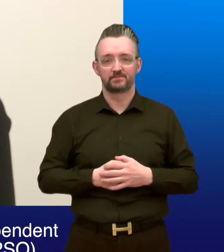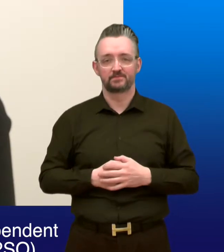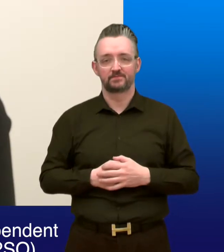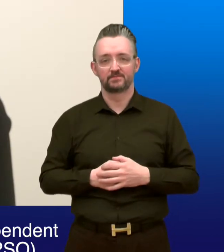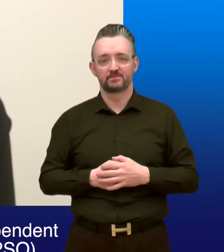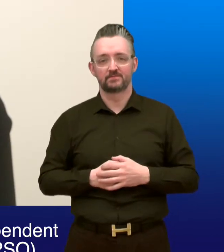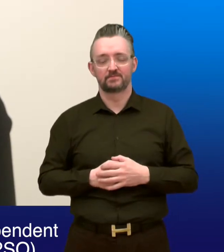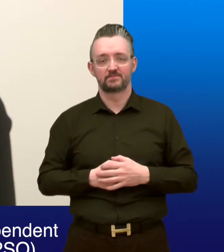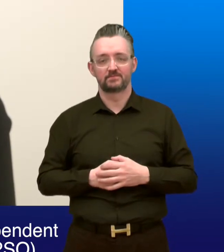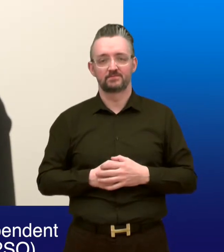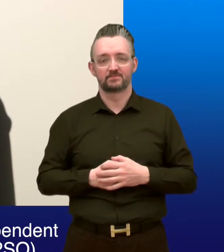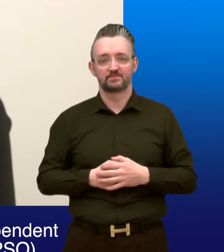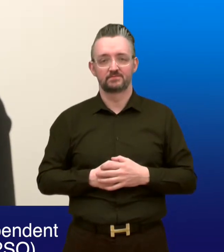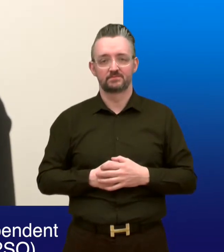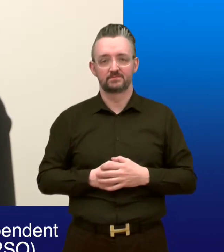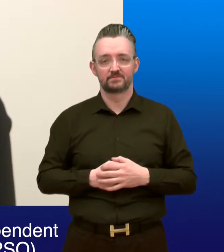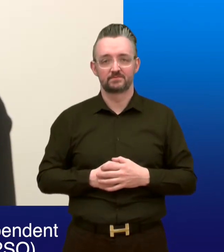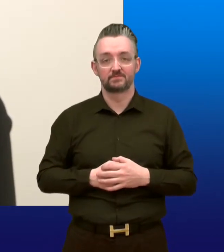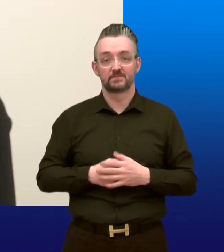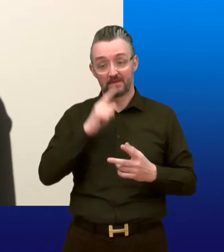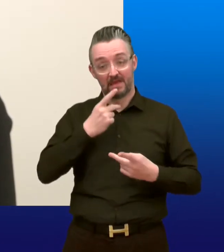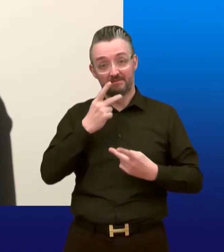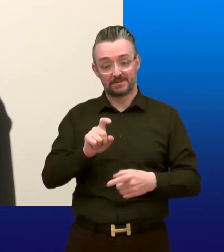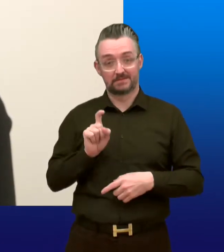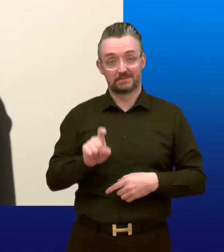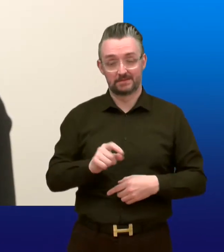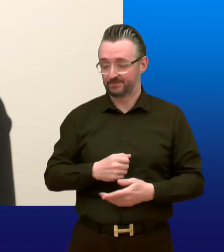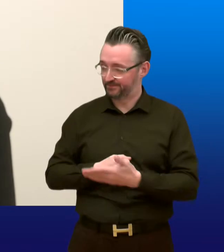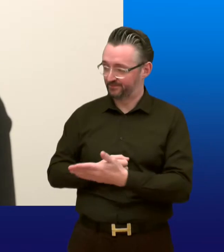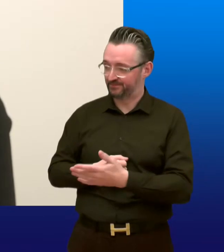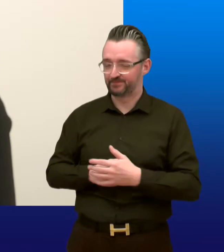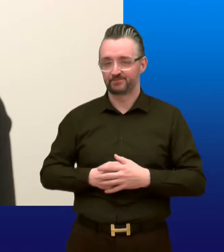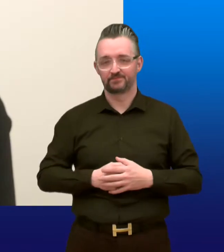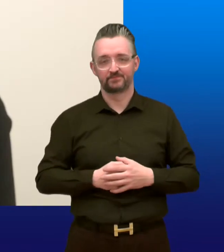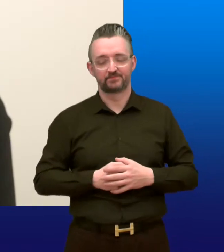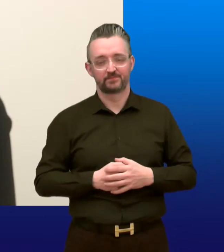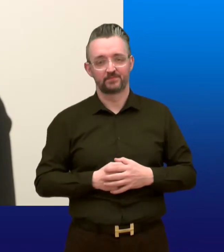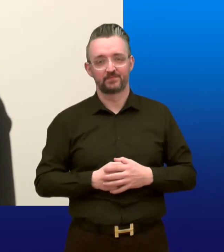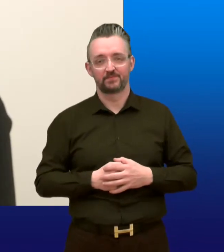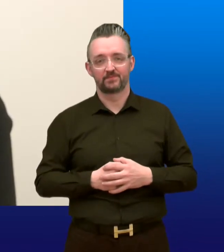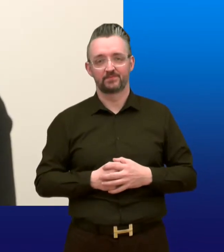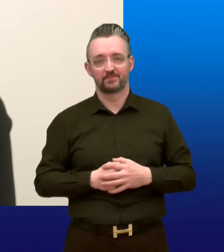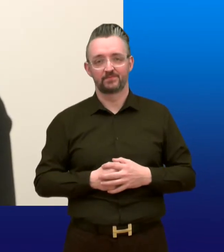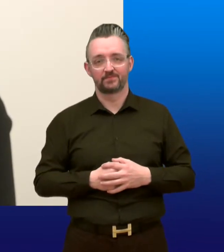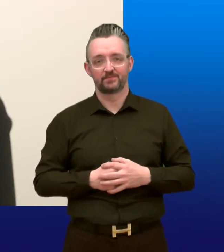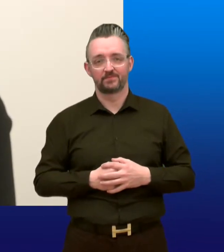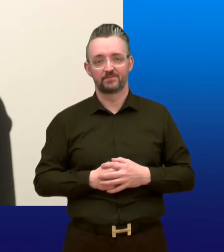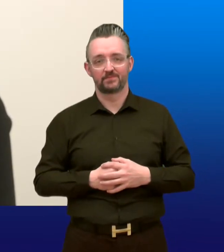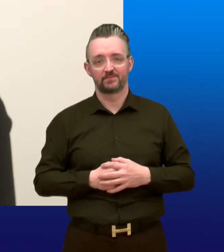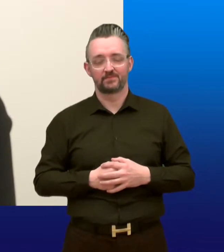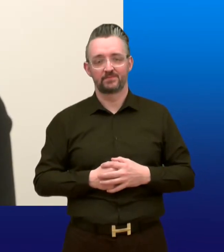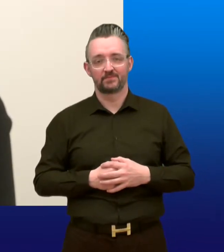Service Ombudsman, the SPSO. Visit www.spso.org.uk or call